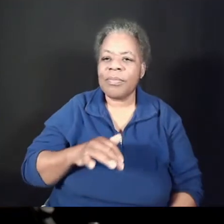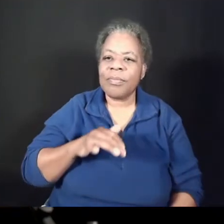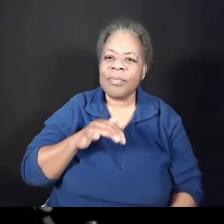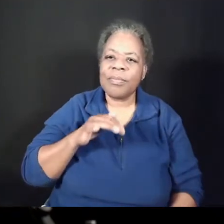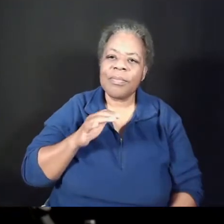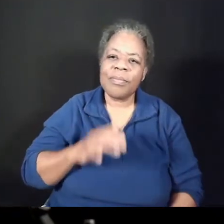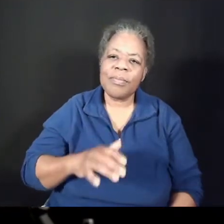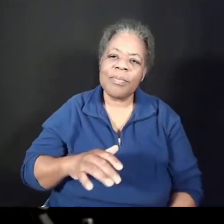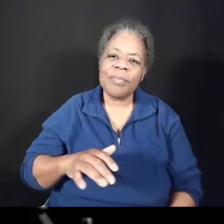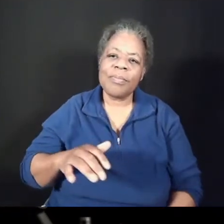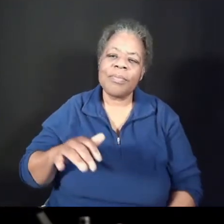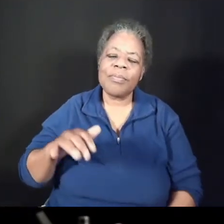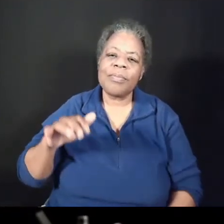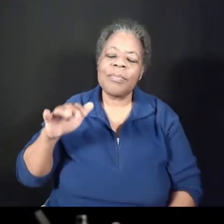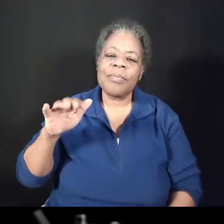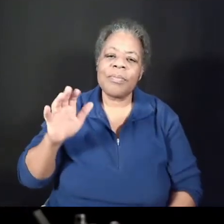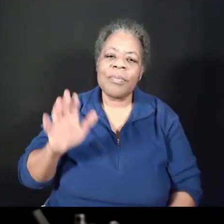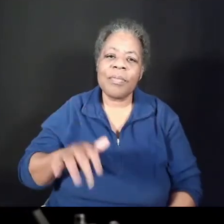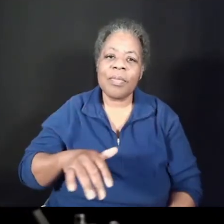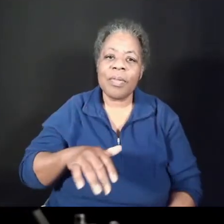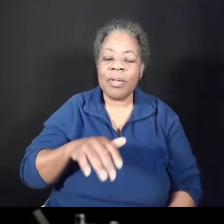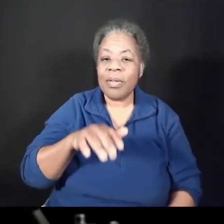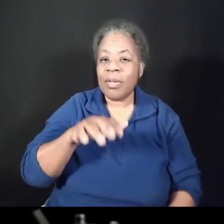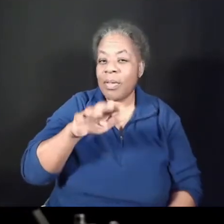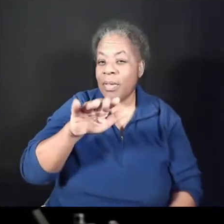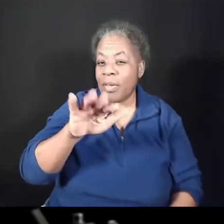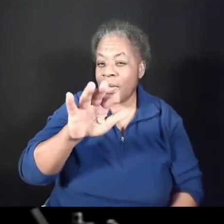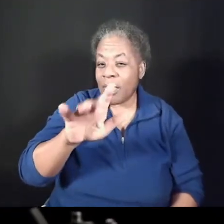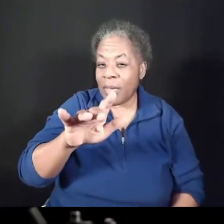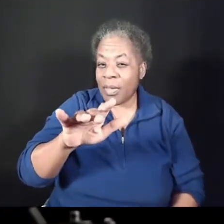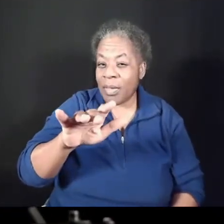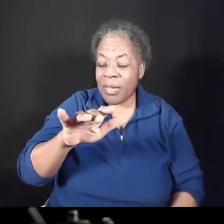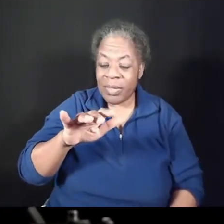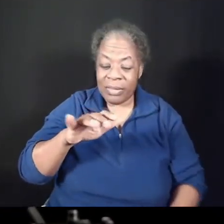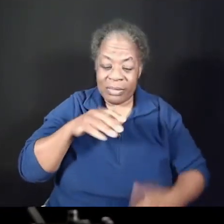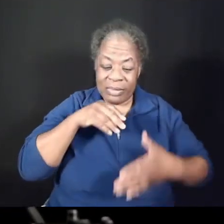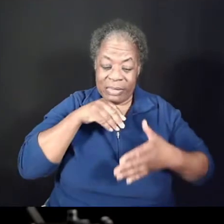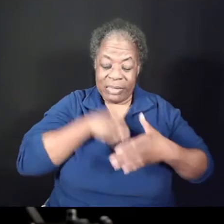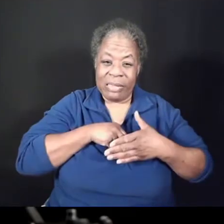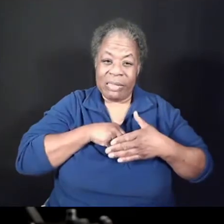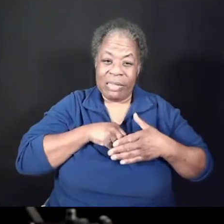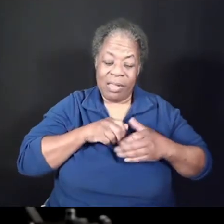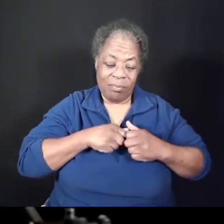Are you hurting and broken within?